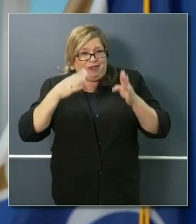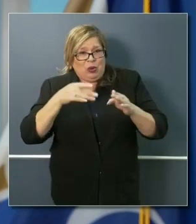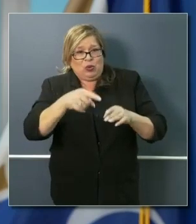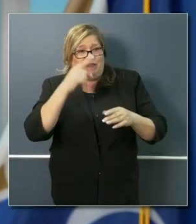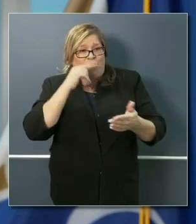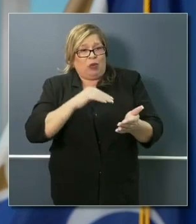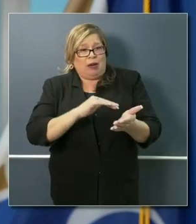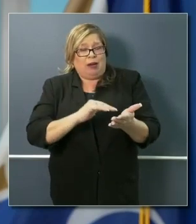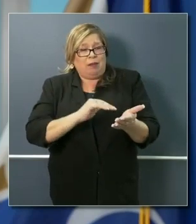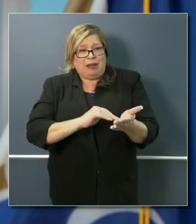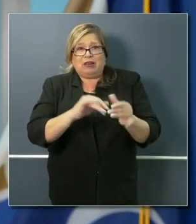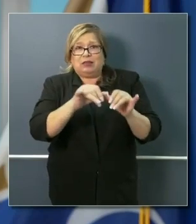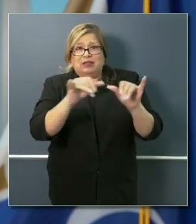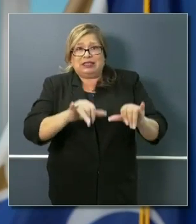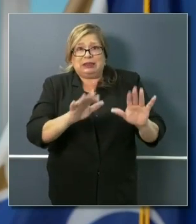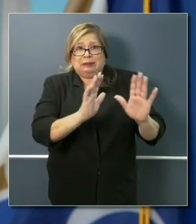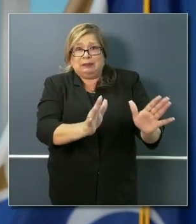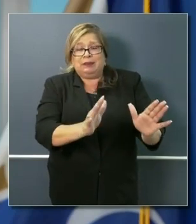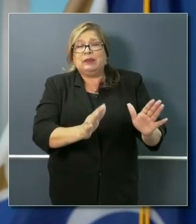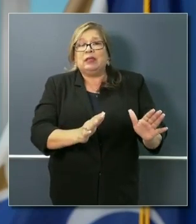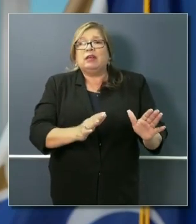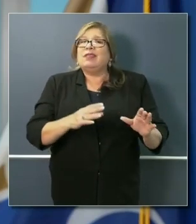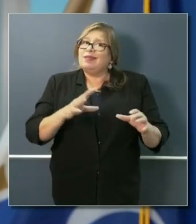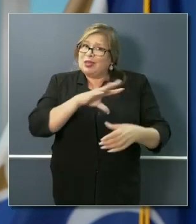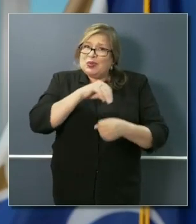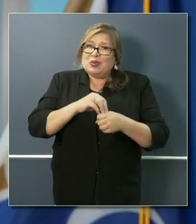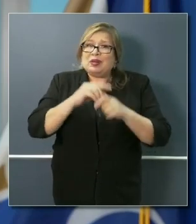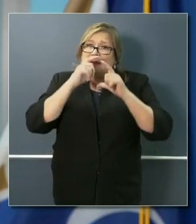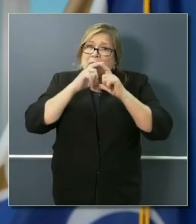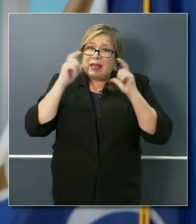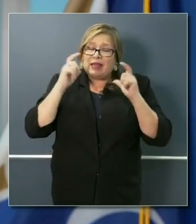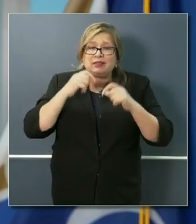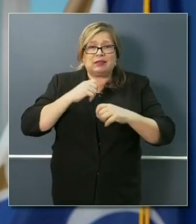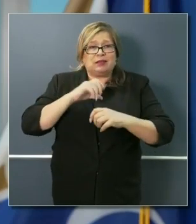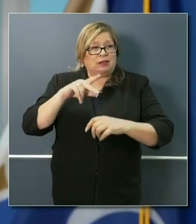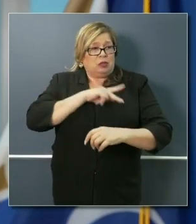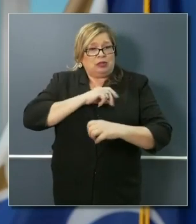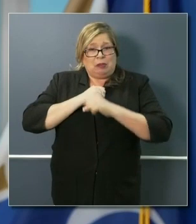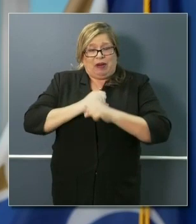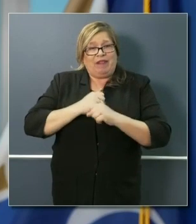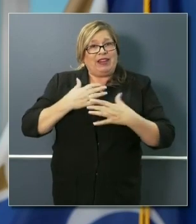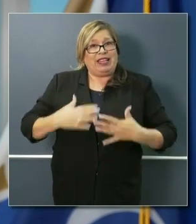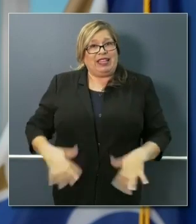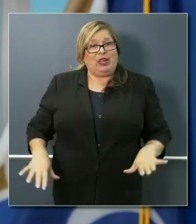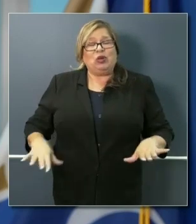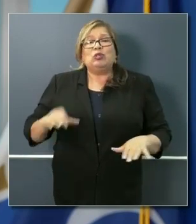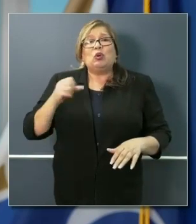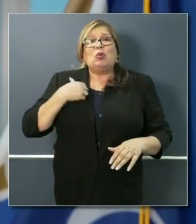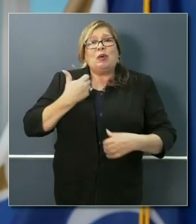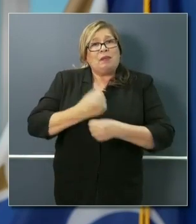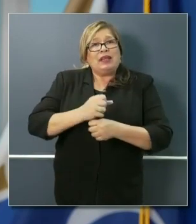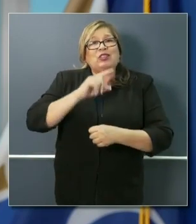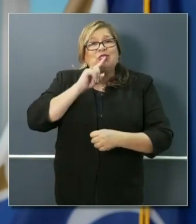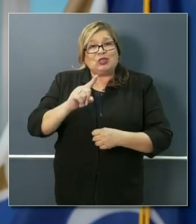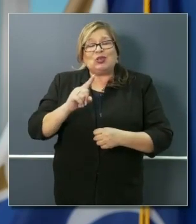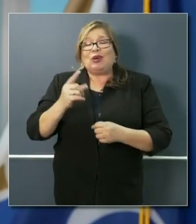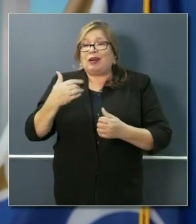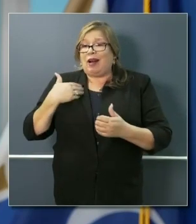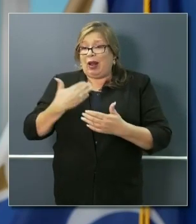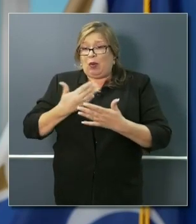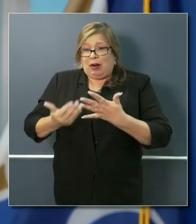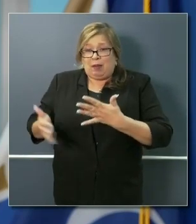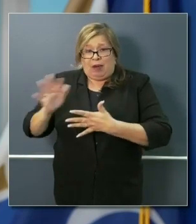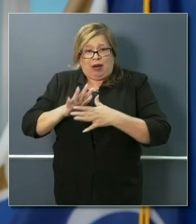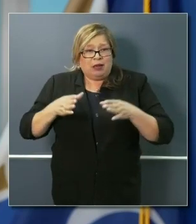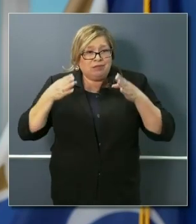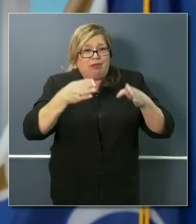also impacted by masks and personal protective gear. And as a consequence, we want to make sure that that's prioritized